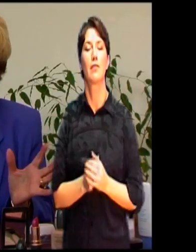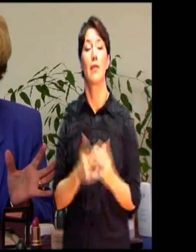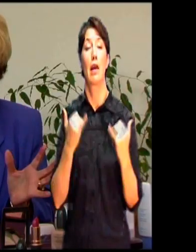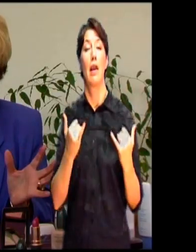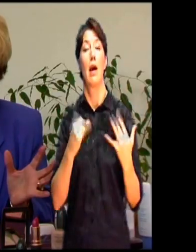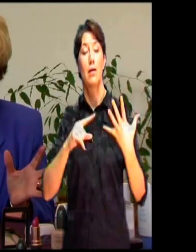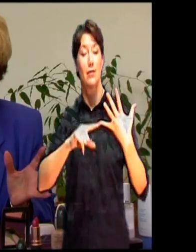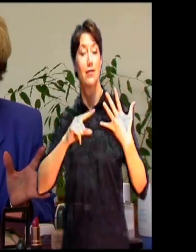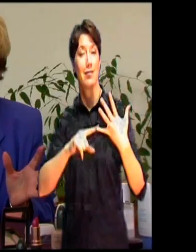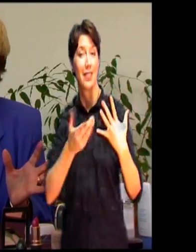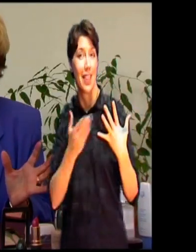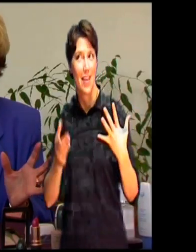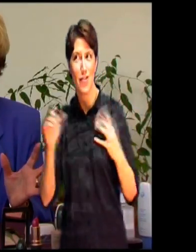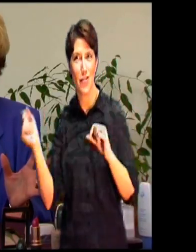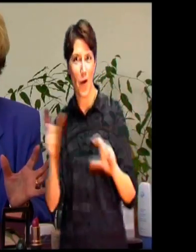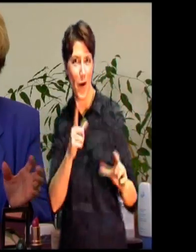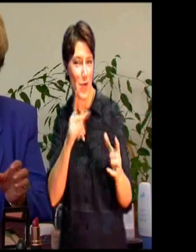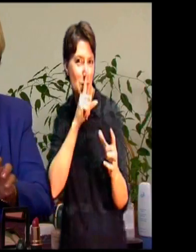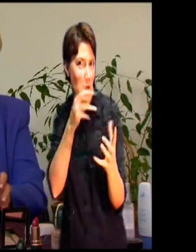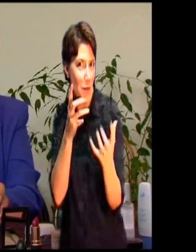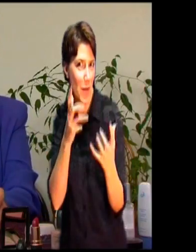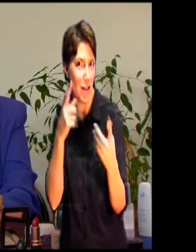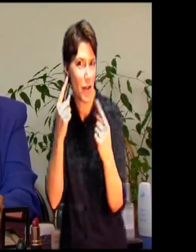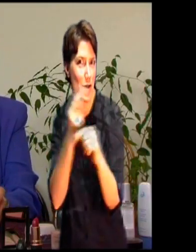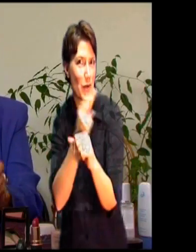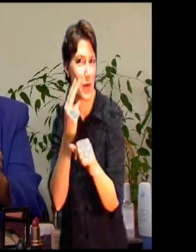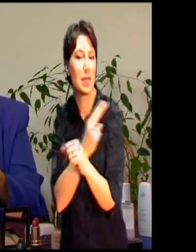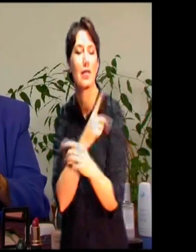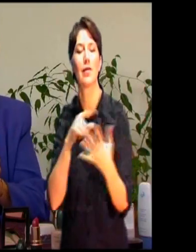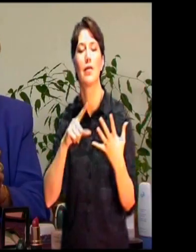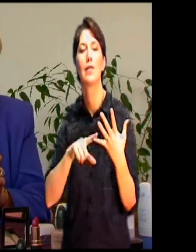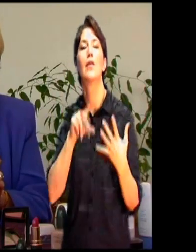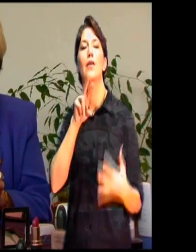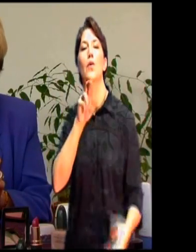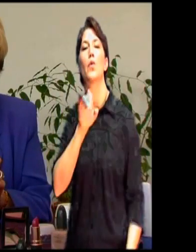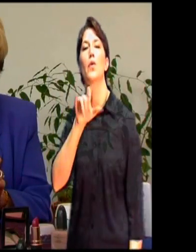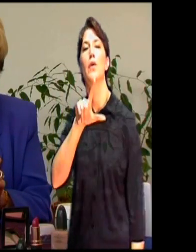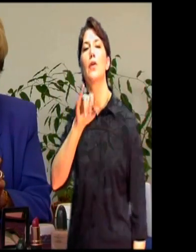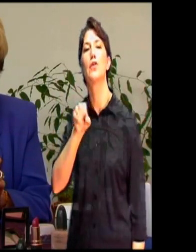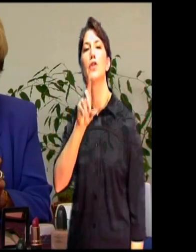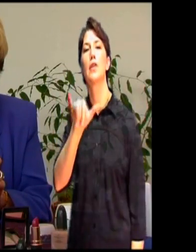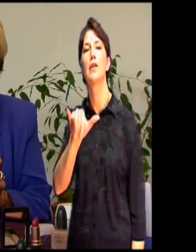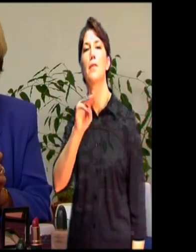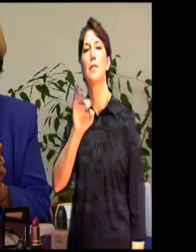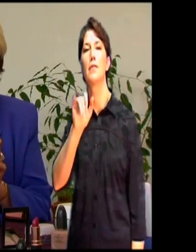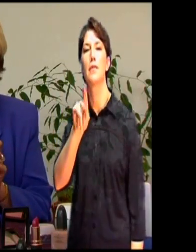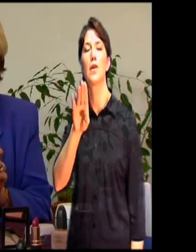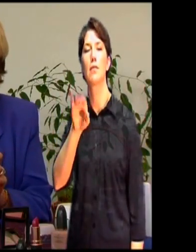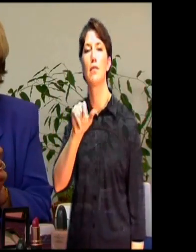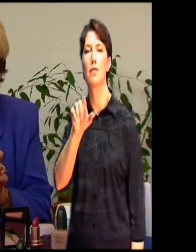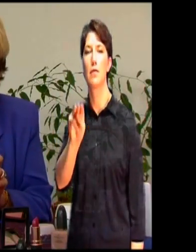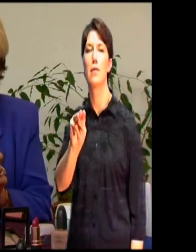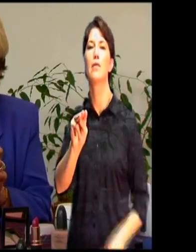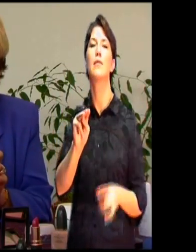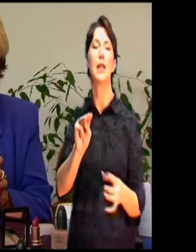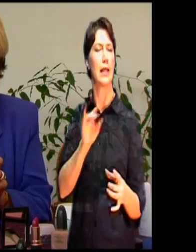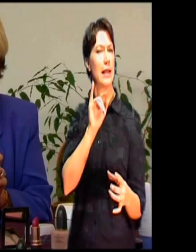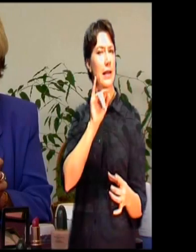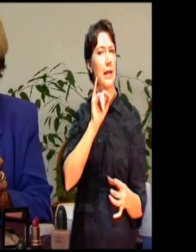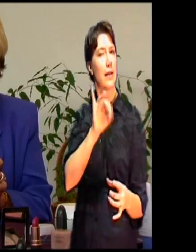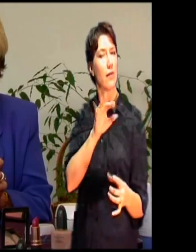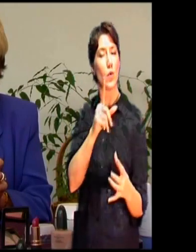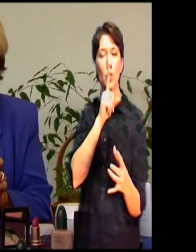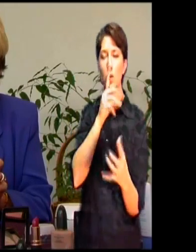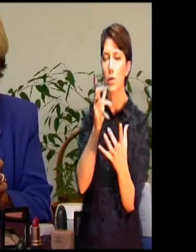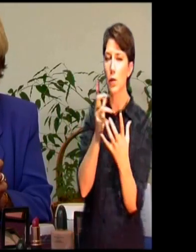dying to try on. We've been talking about it all night. It is our luxurious Royal Jelly Milk Balm. If you're really interested in taking